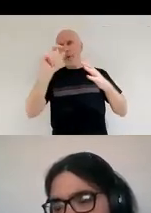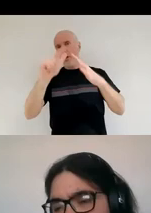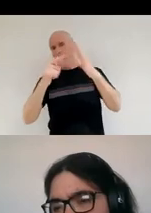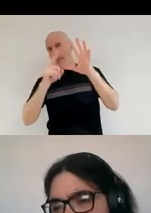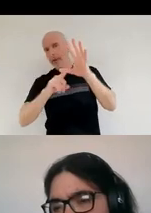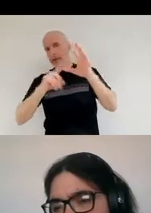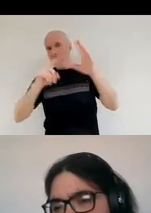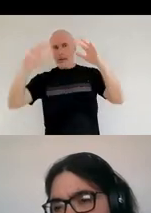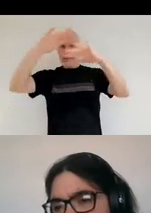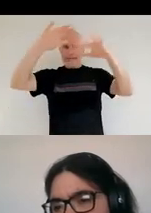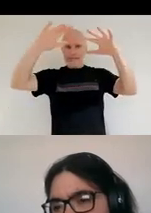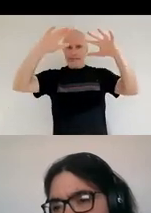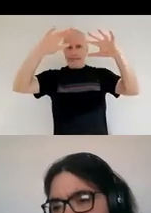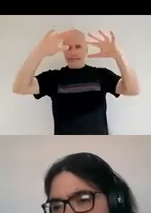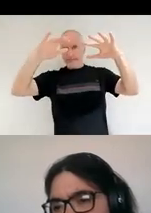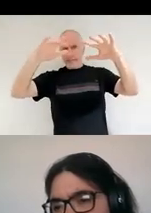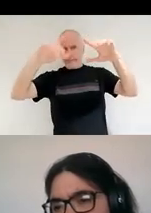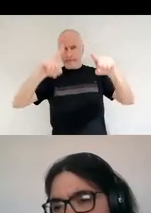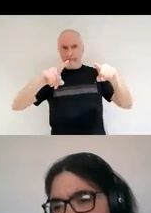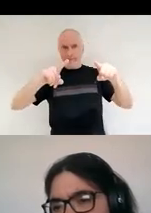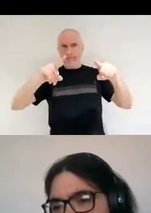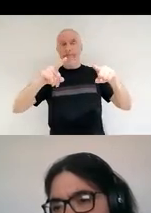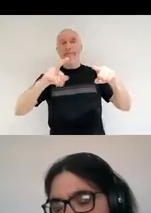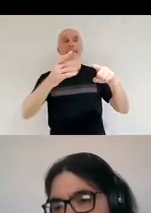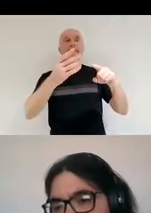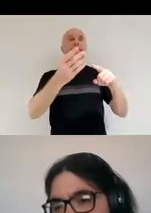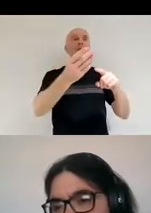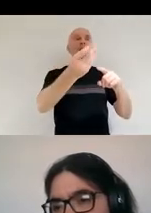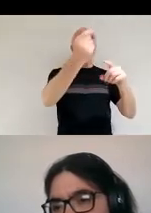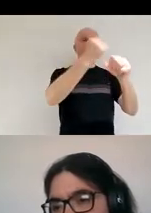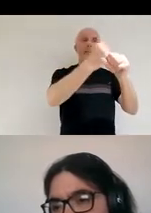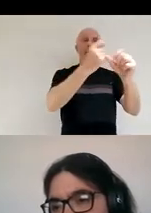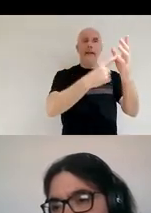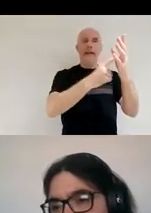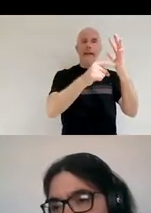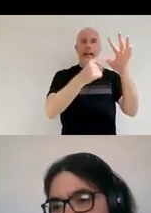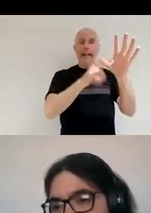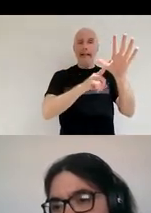galaxies significantly more dusty than others?